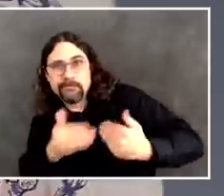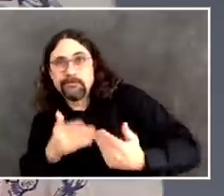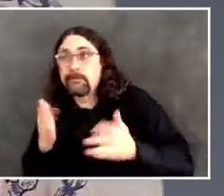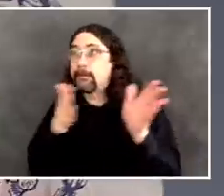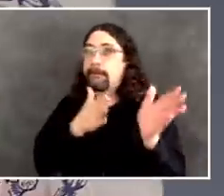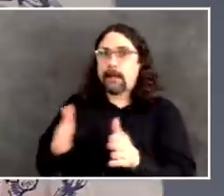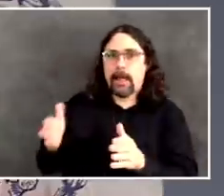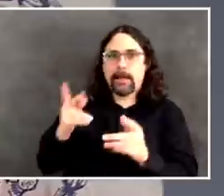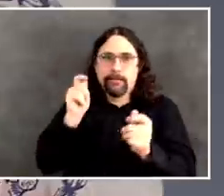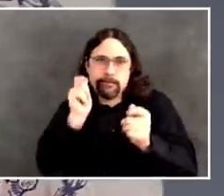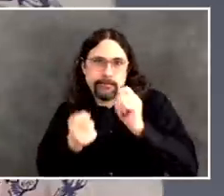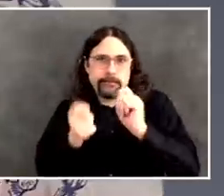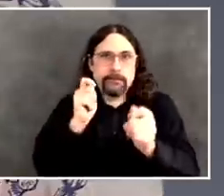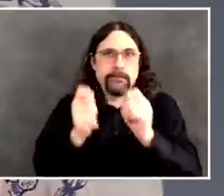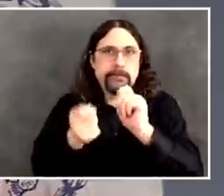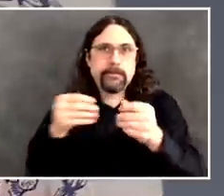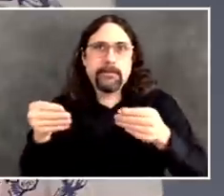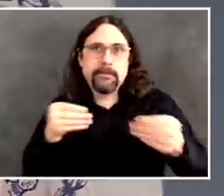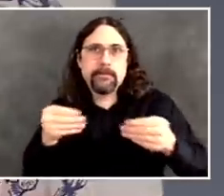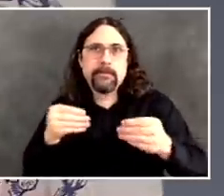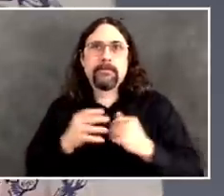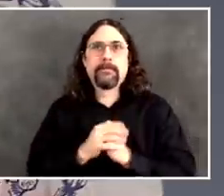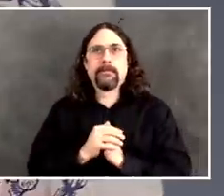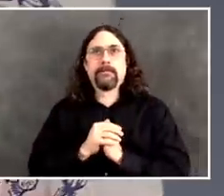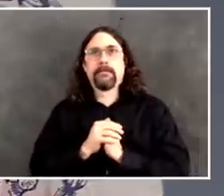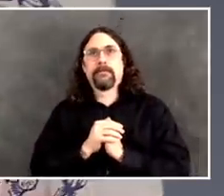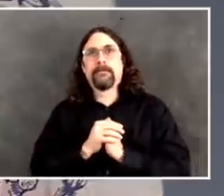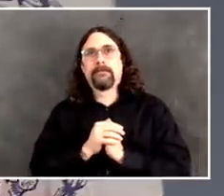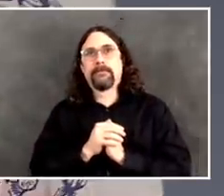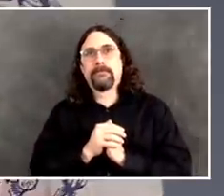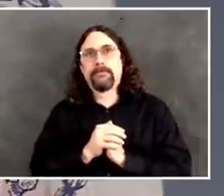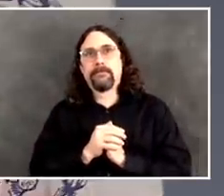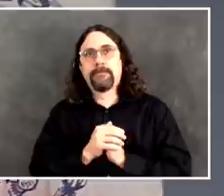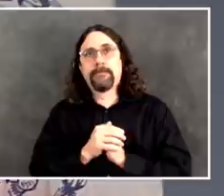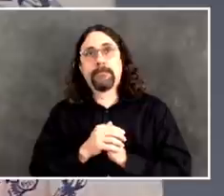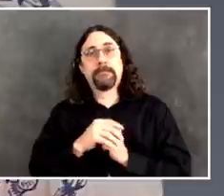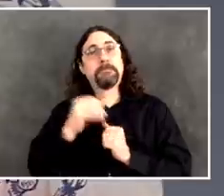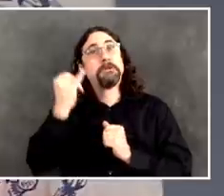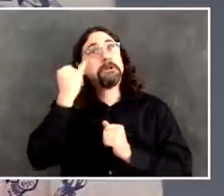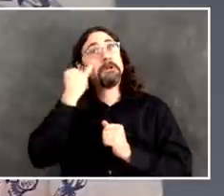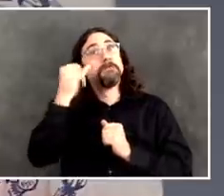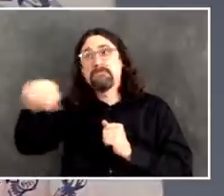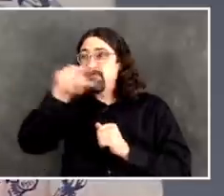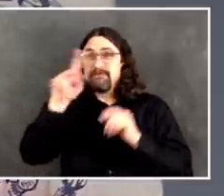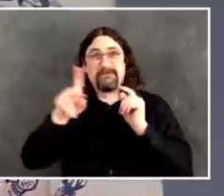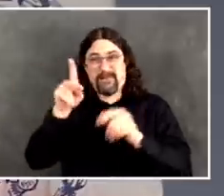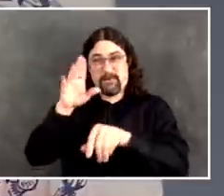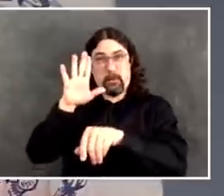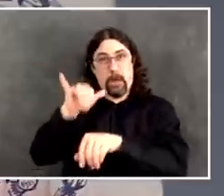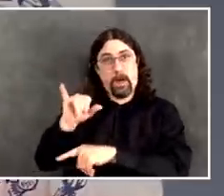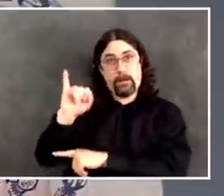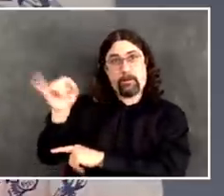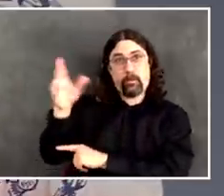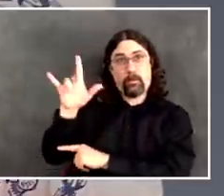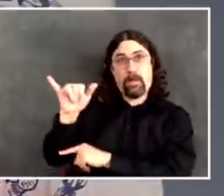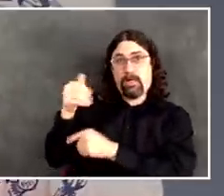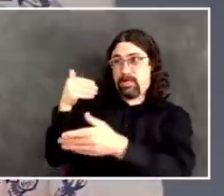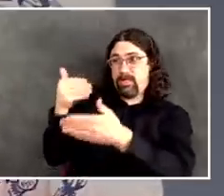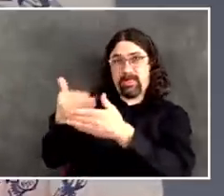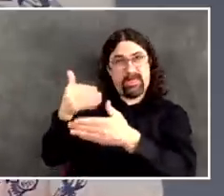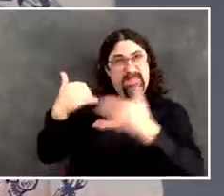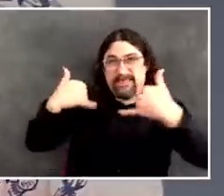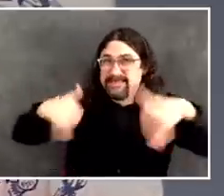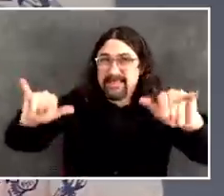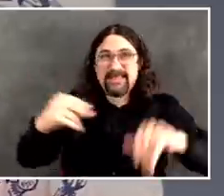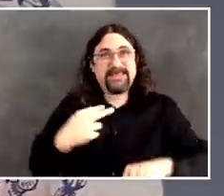appreciate on television, people can appreciate, you know, from the rooftops, maybe we'll figure it out. If it's something where there can